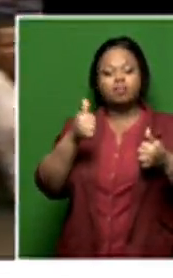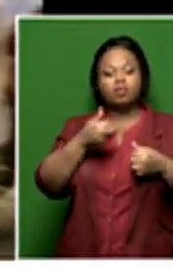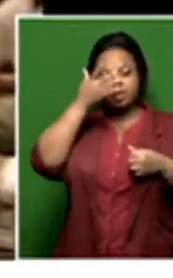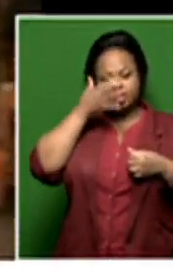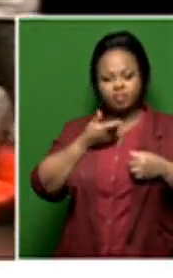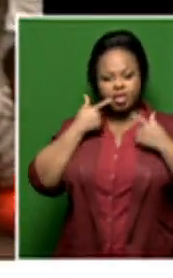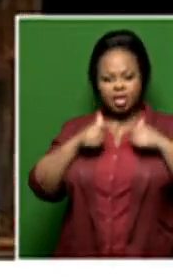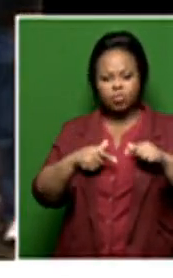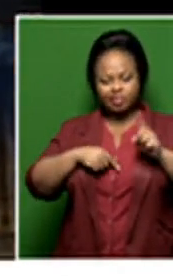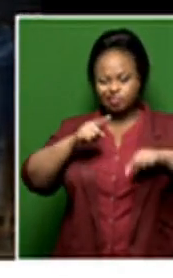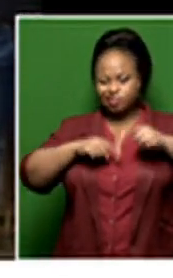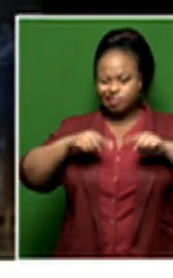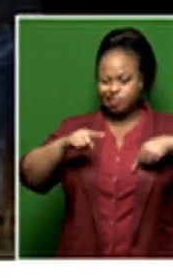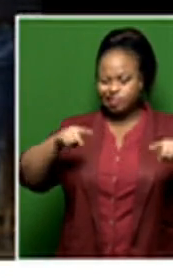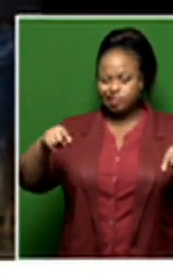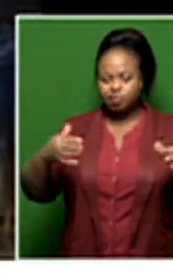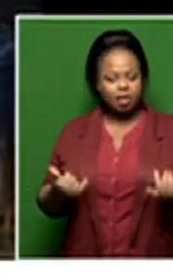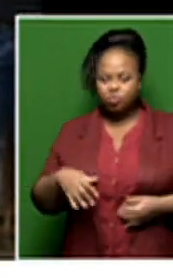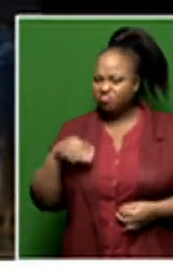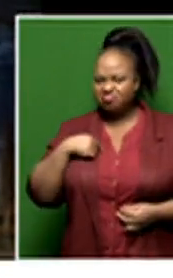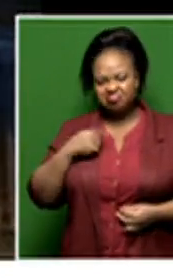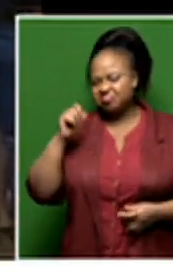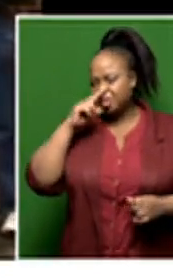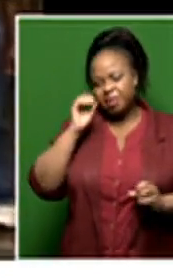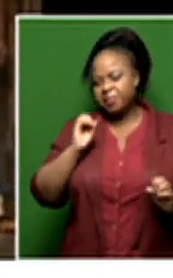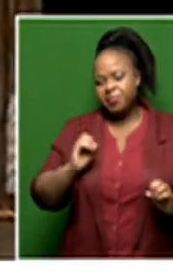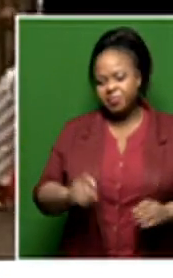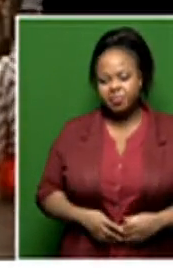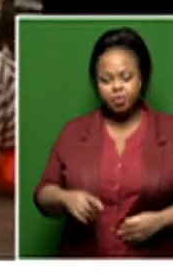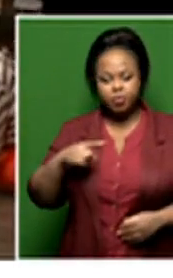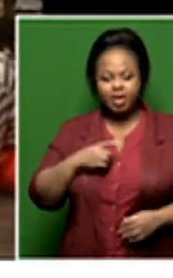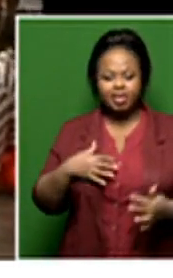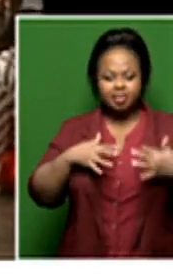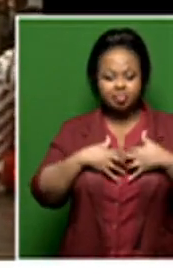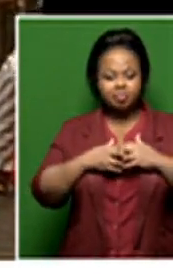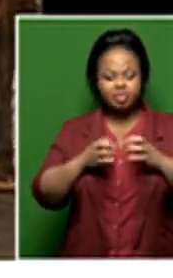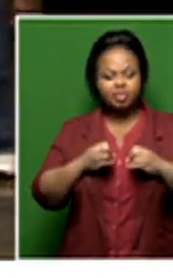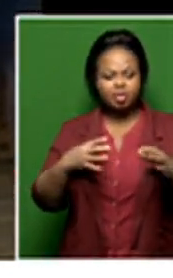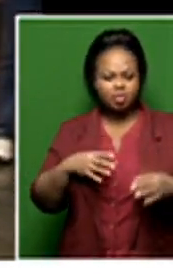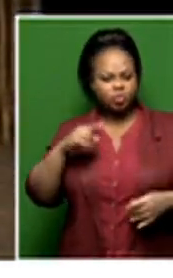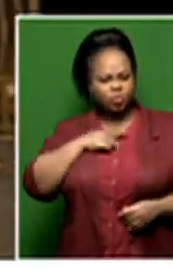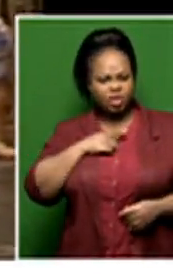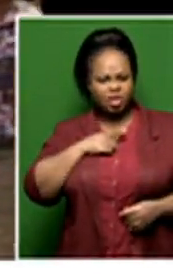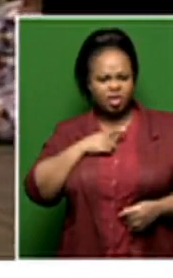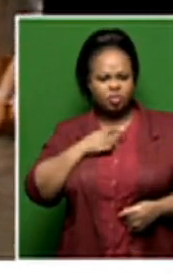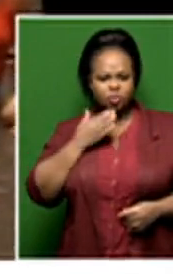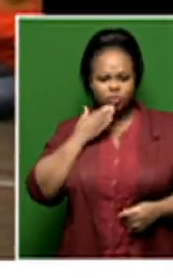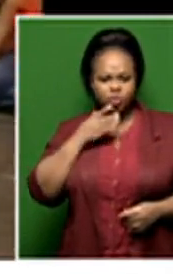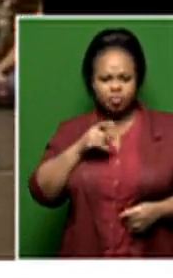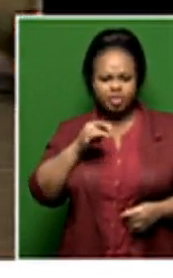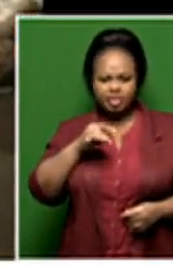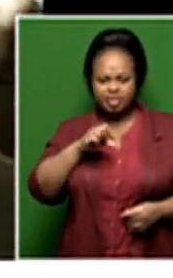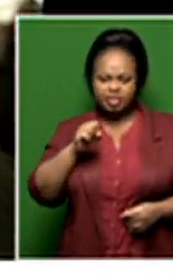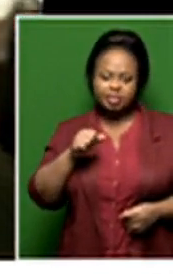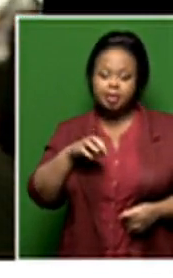African languages. So it did not come as a surprise when he started, he actually, you know, Princess Magogo was